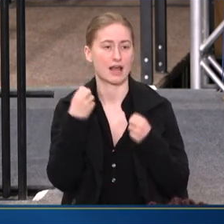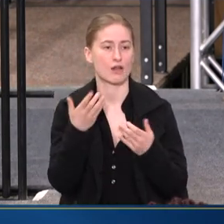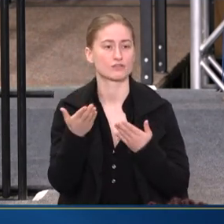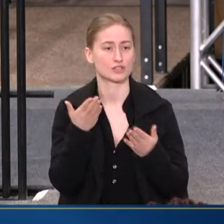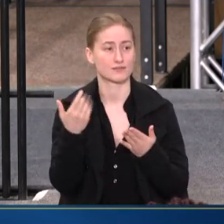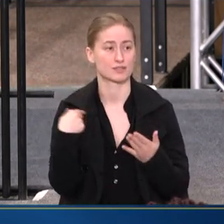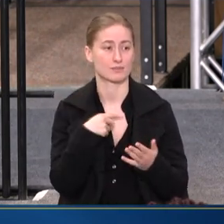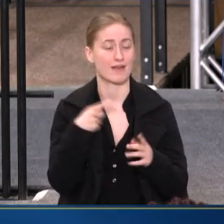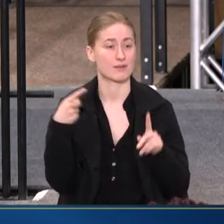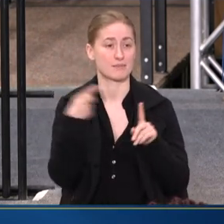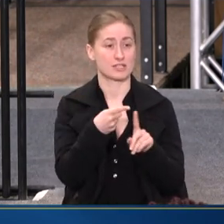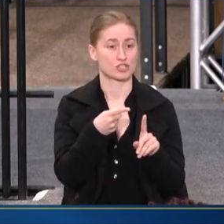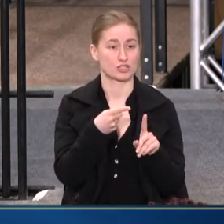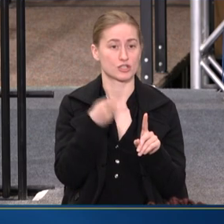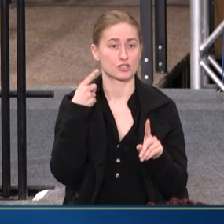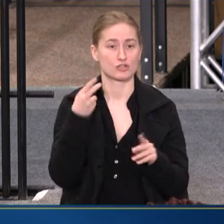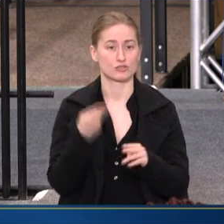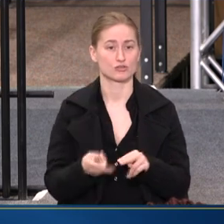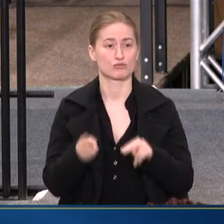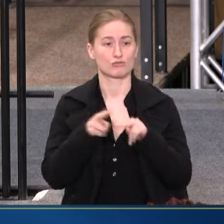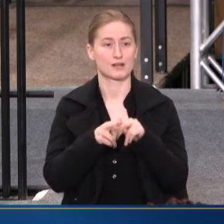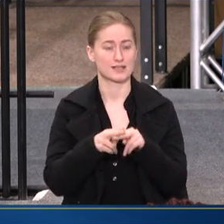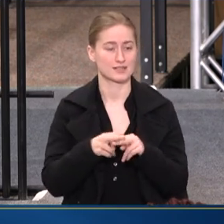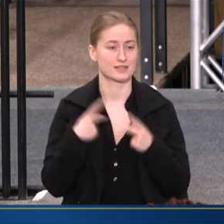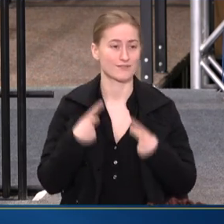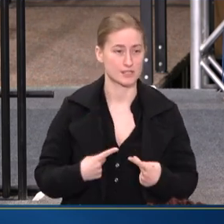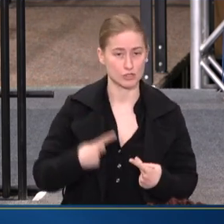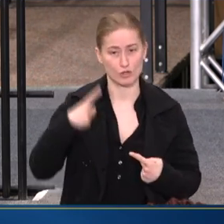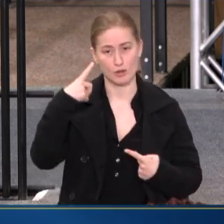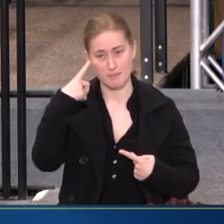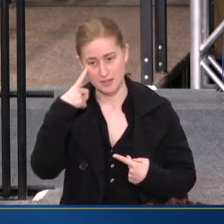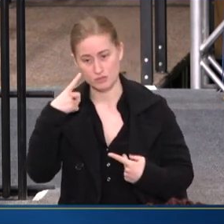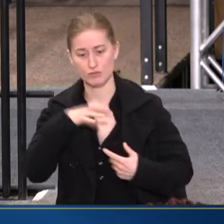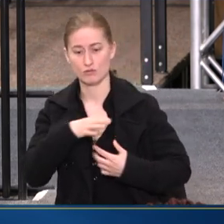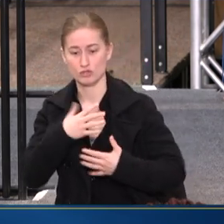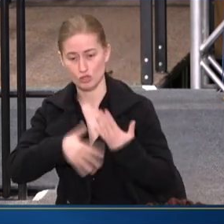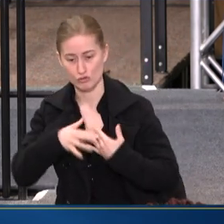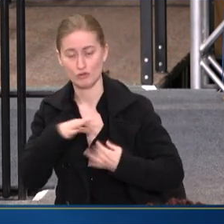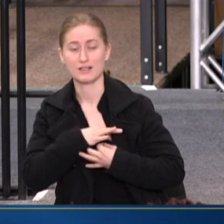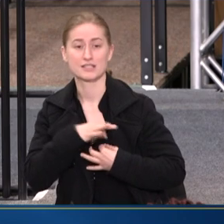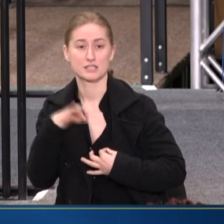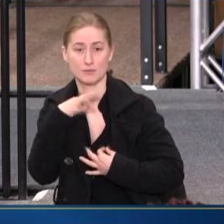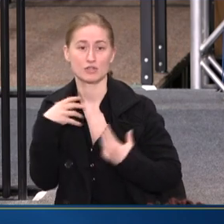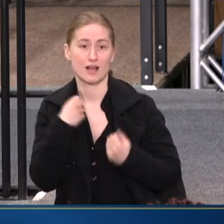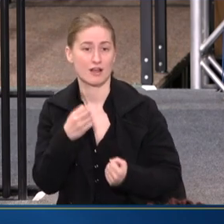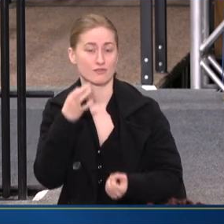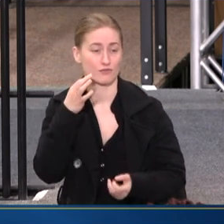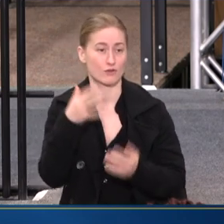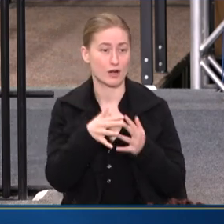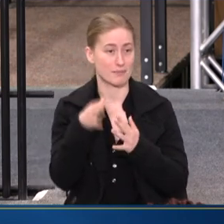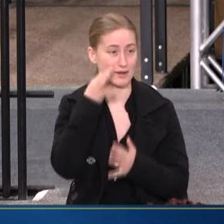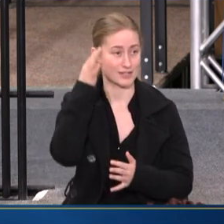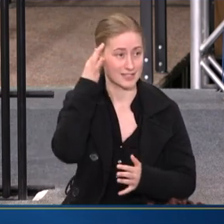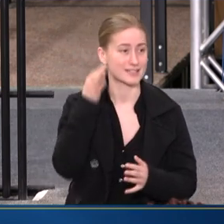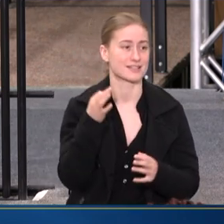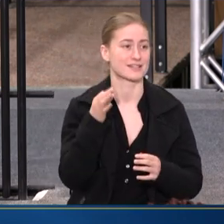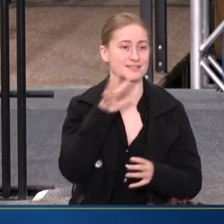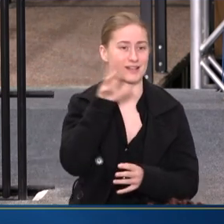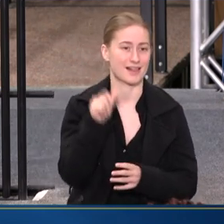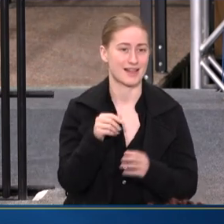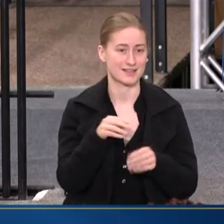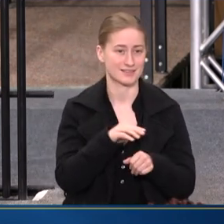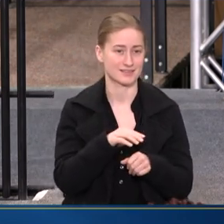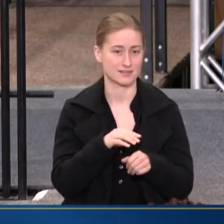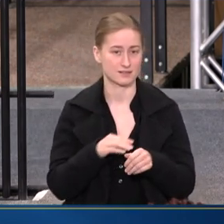TO RAISE THE PHYSICAL, MENTAL, SOCIAL, AND SPIRITUAL HEALTH OF AMERICAN INDIANS AND ALASKA NATIVES TO THE HIGHEST LEVEL. AND WHEN YOU